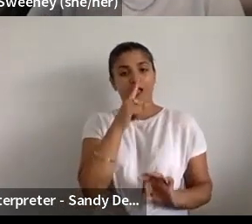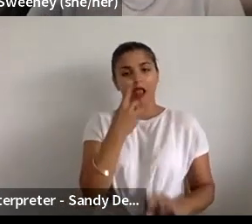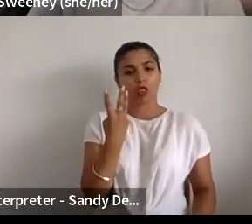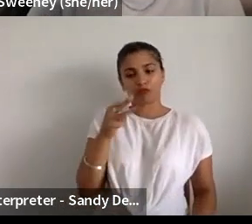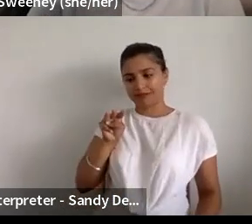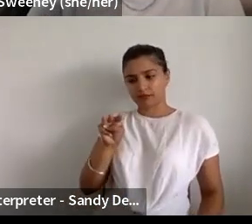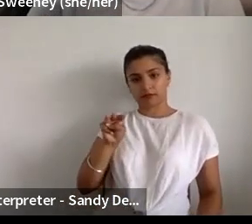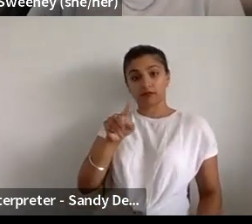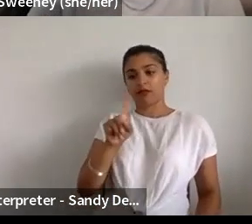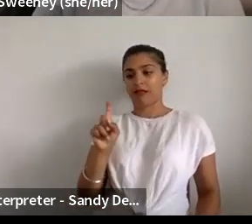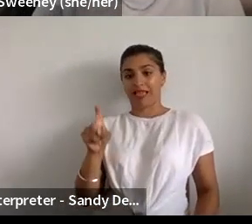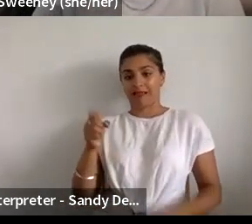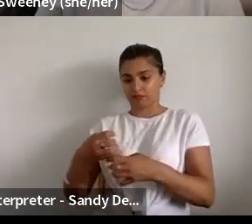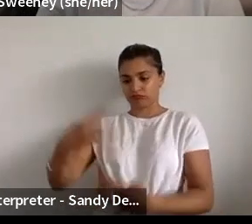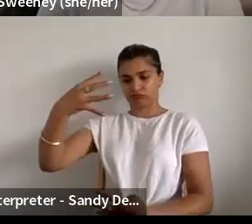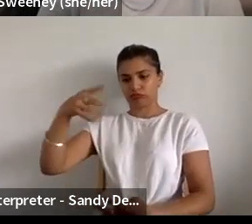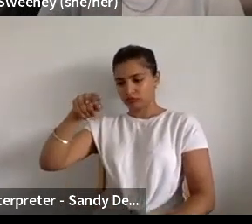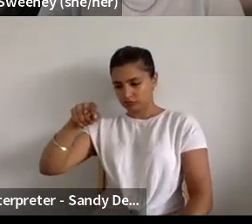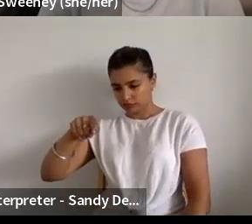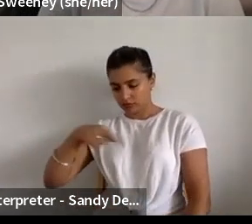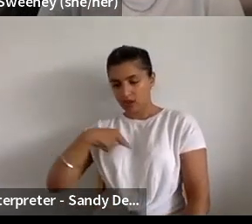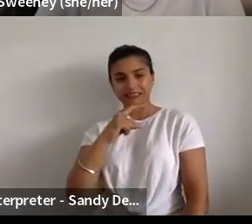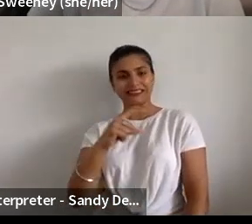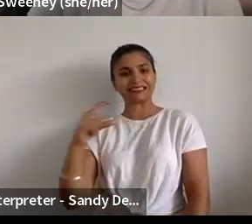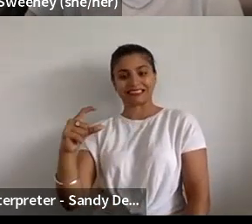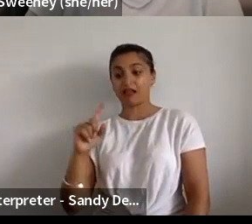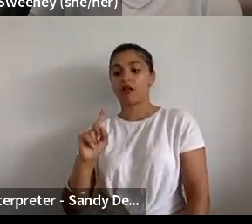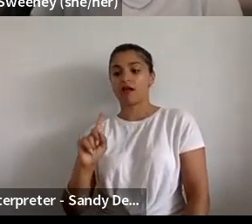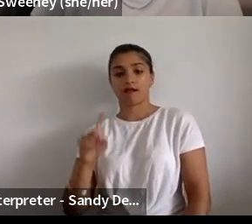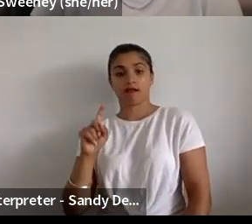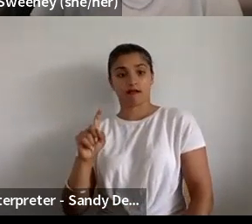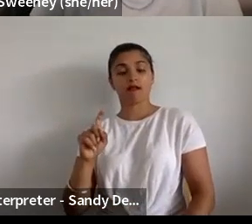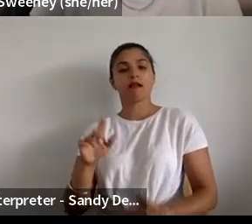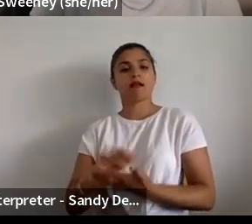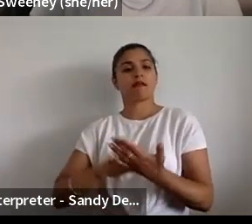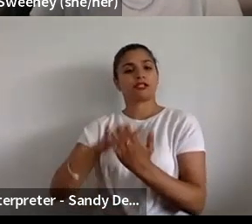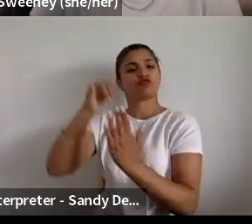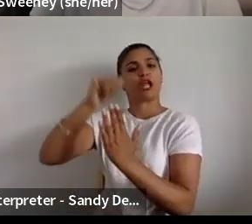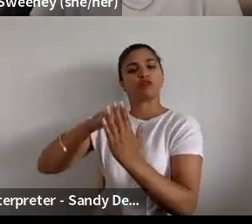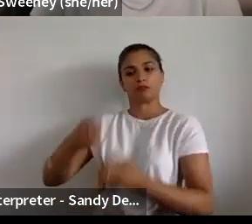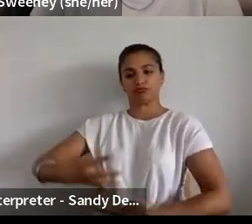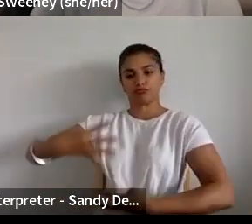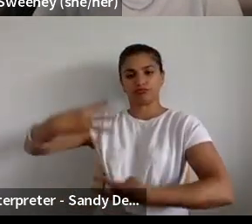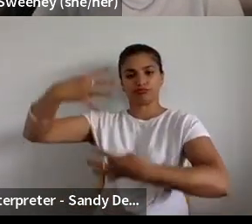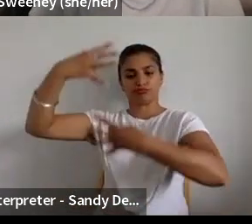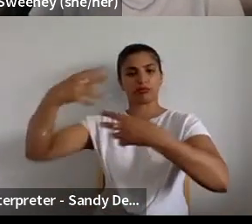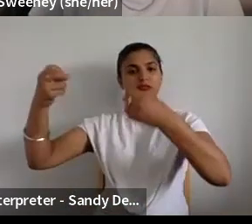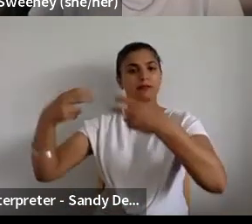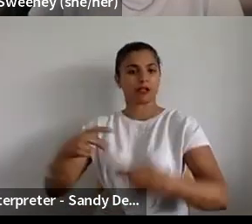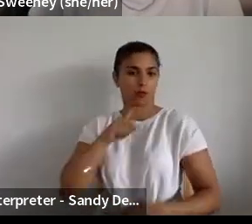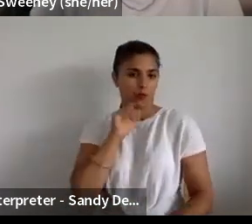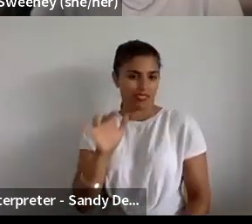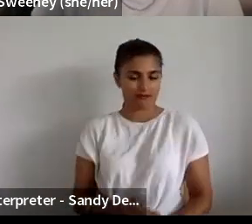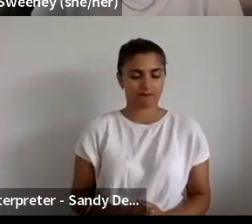dots where you can click on and see an option to show subtitles. The event is being